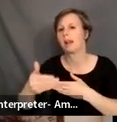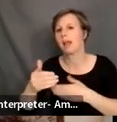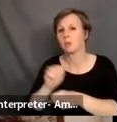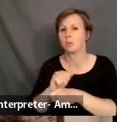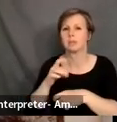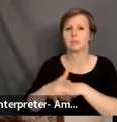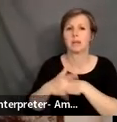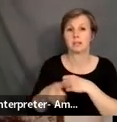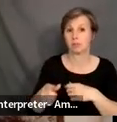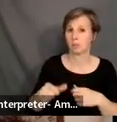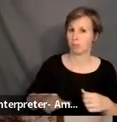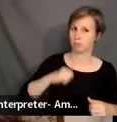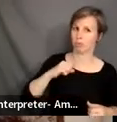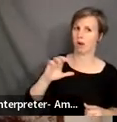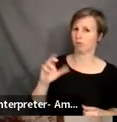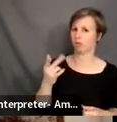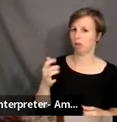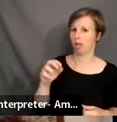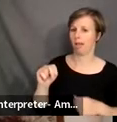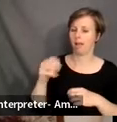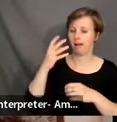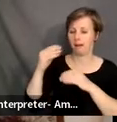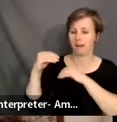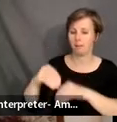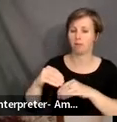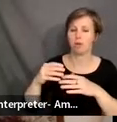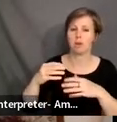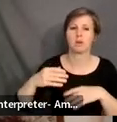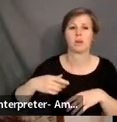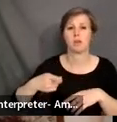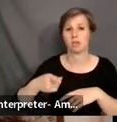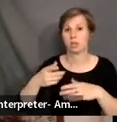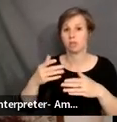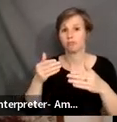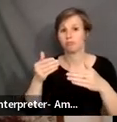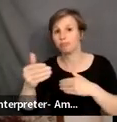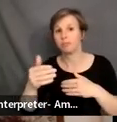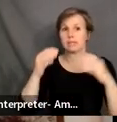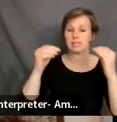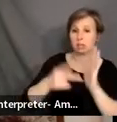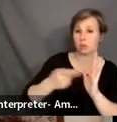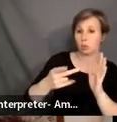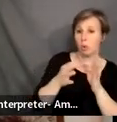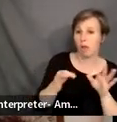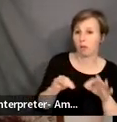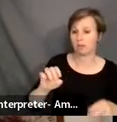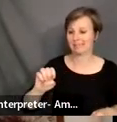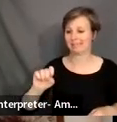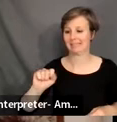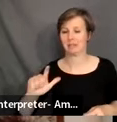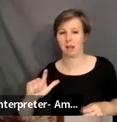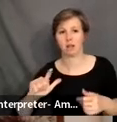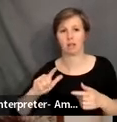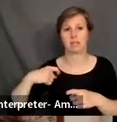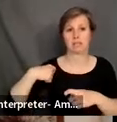She is a proud Chilean immigrant and her trajectory as an educator includes teaching dual language, ESL